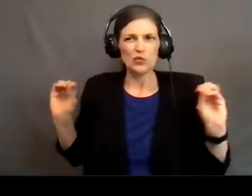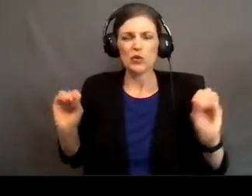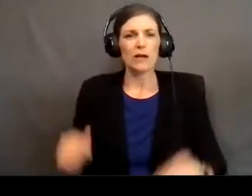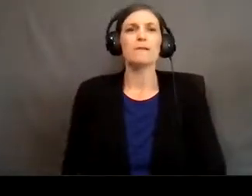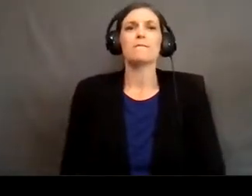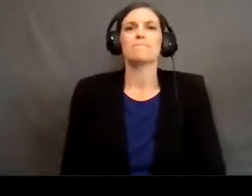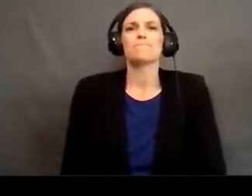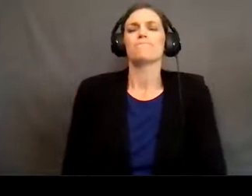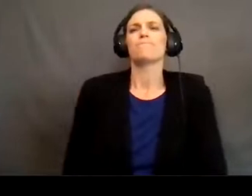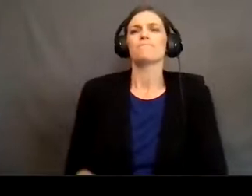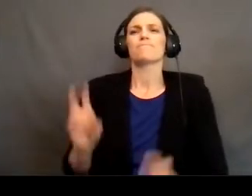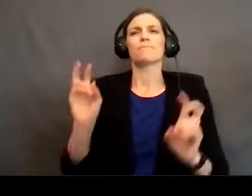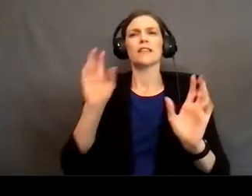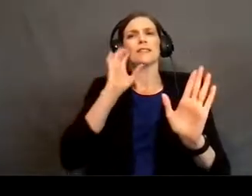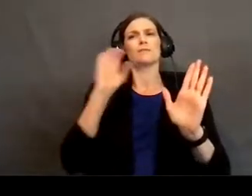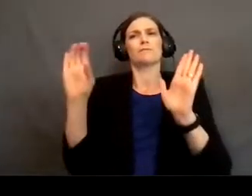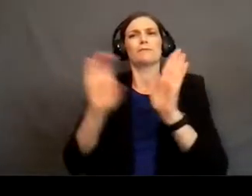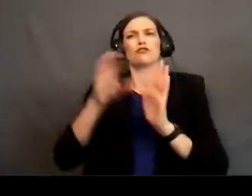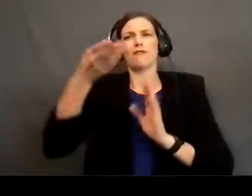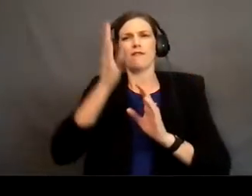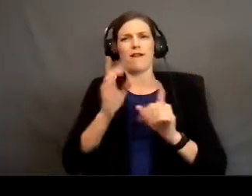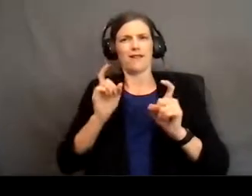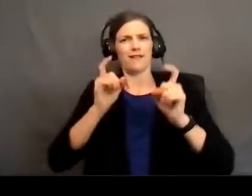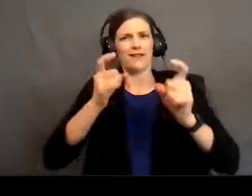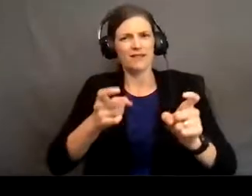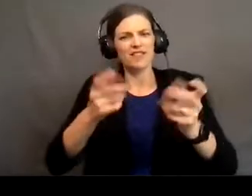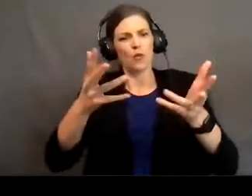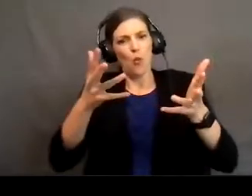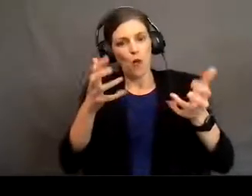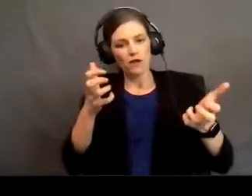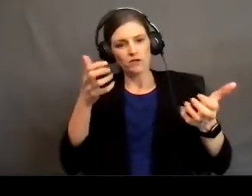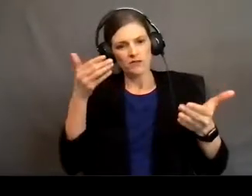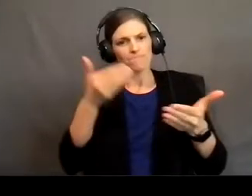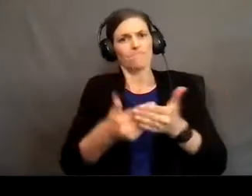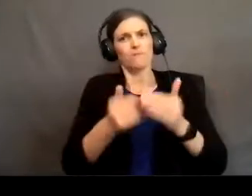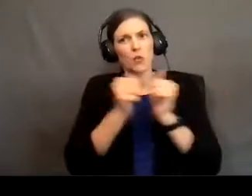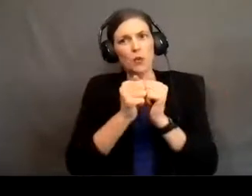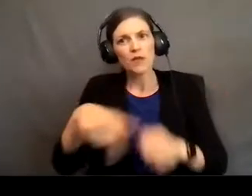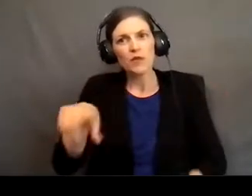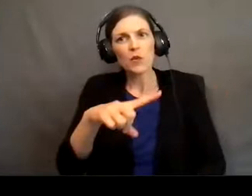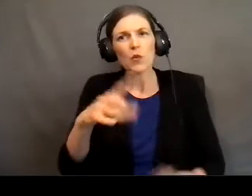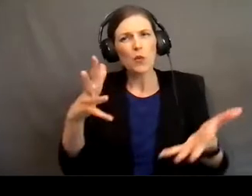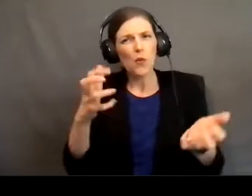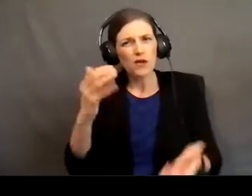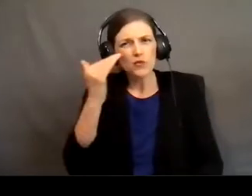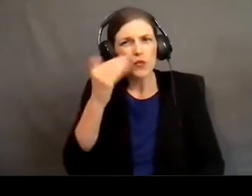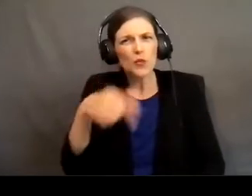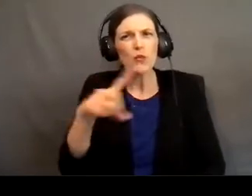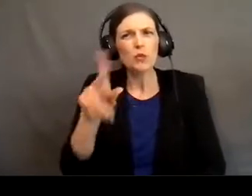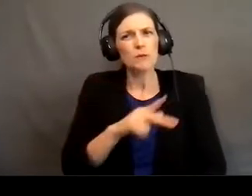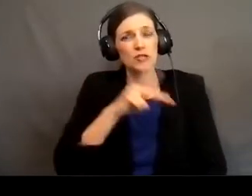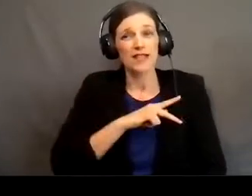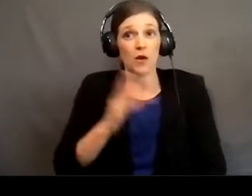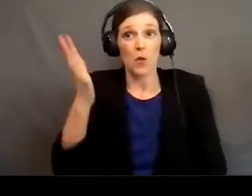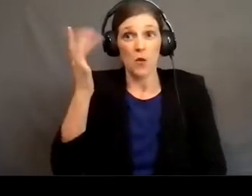It's this picture that God gives that he wants to be with you. He wants to know you personally. Because